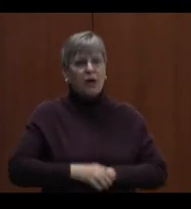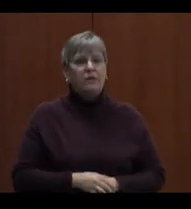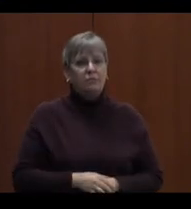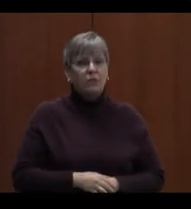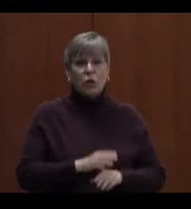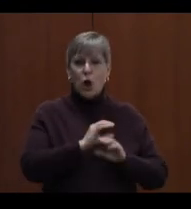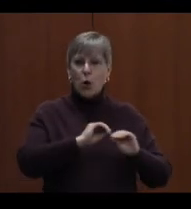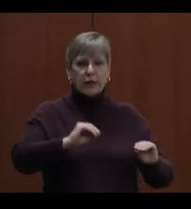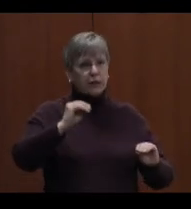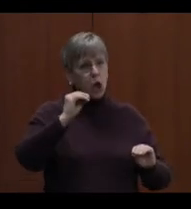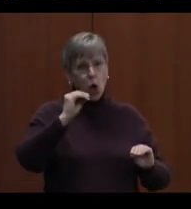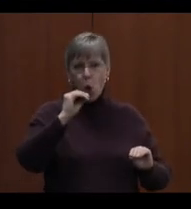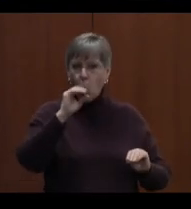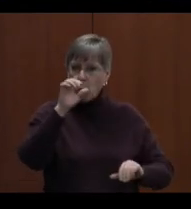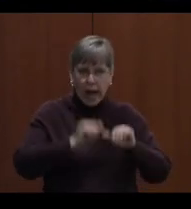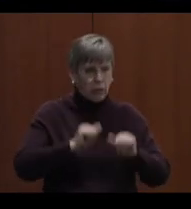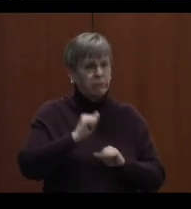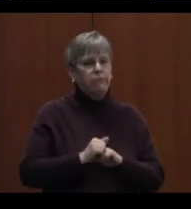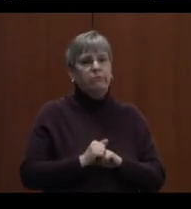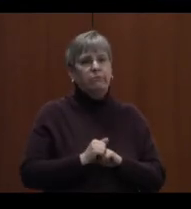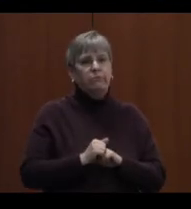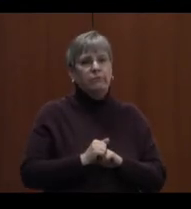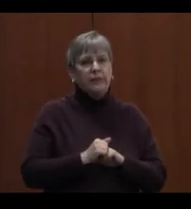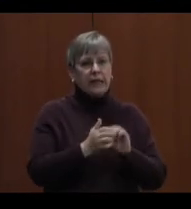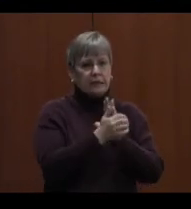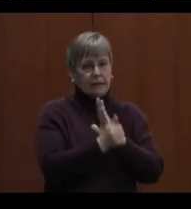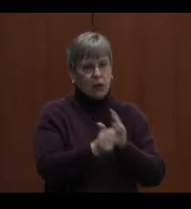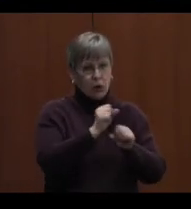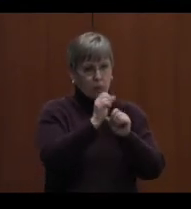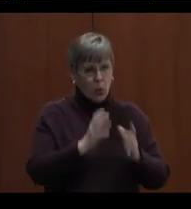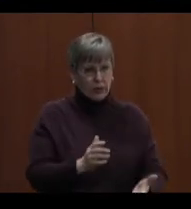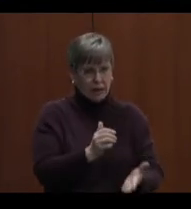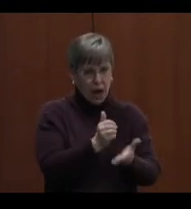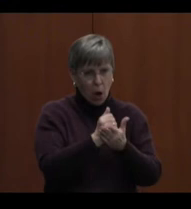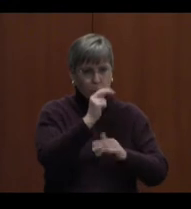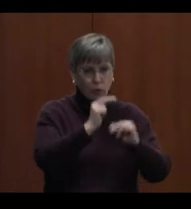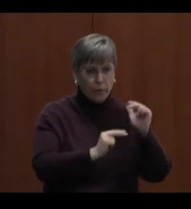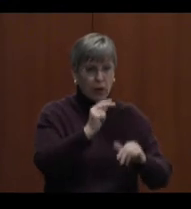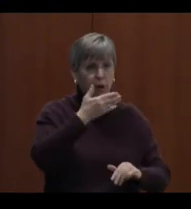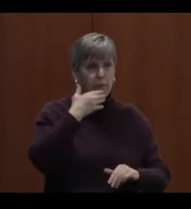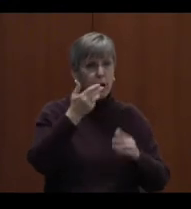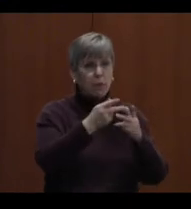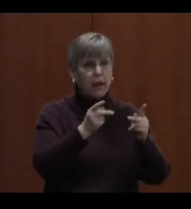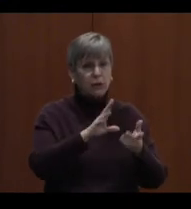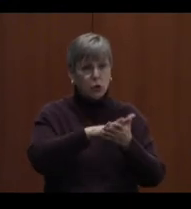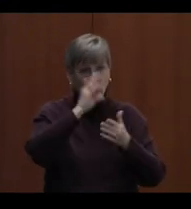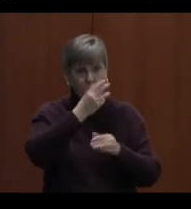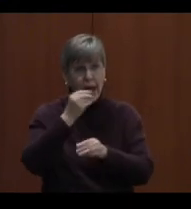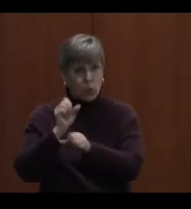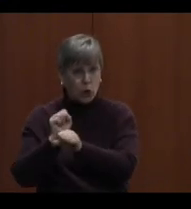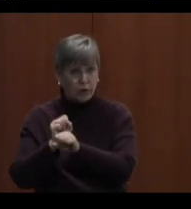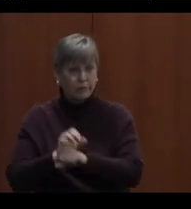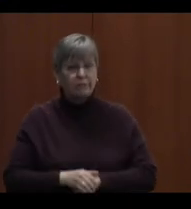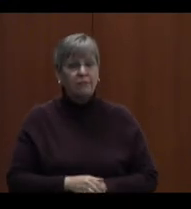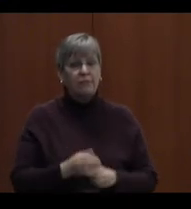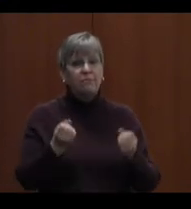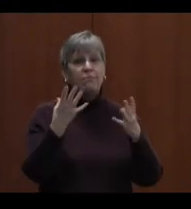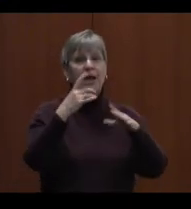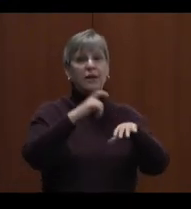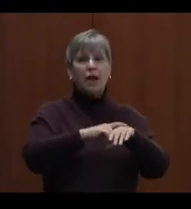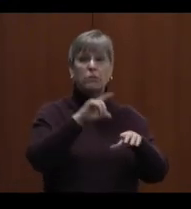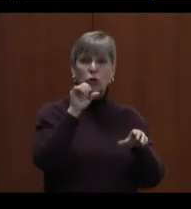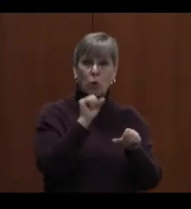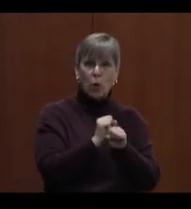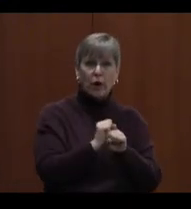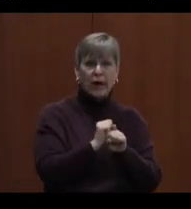There's no doubt about it. These skilled employees help build a better place to learn and work. Many times they are